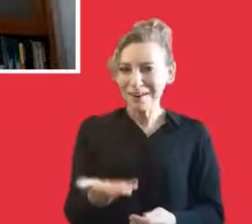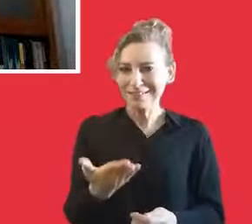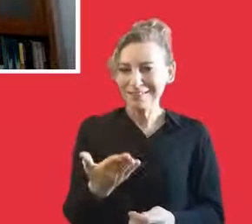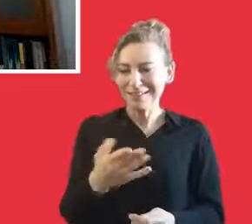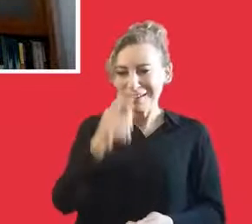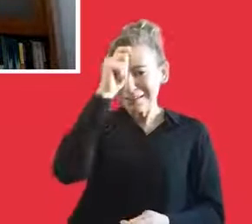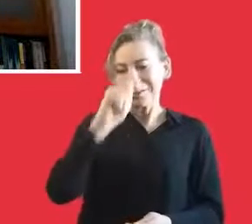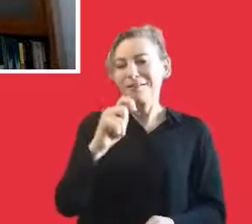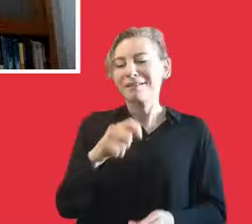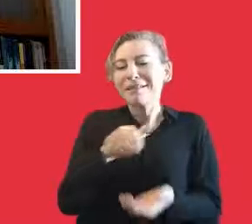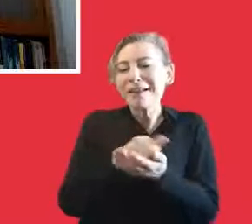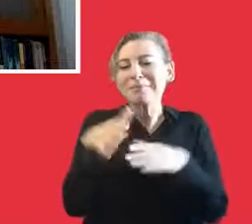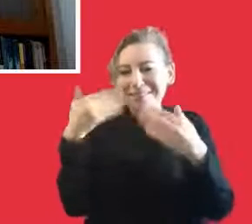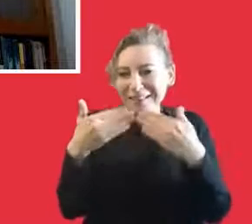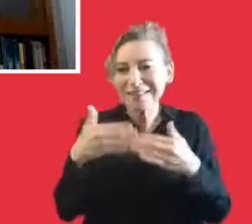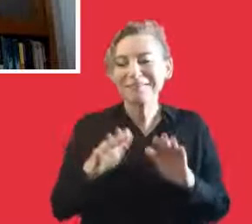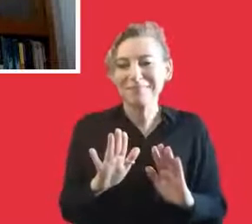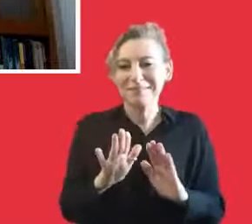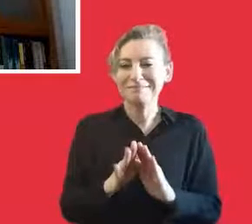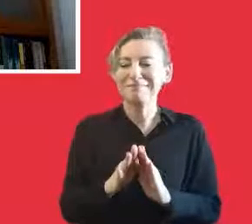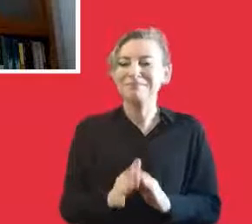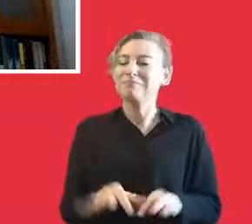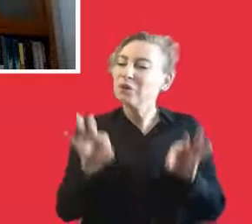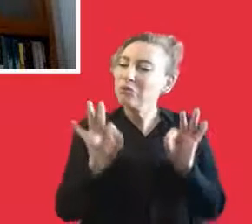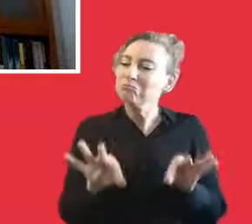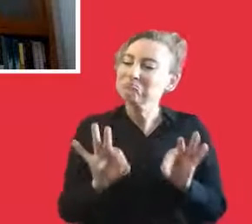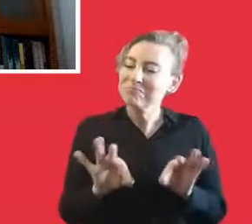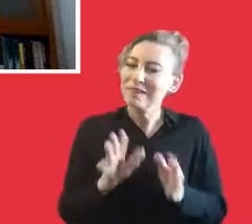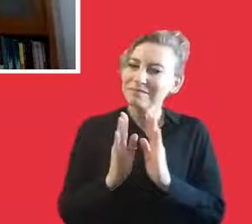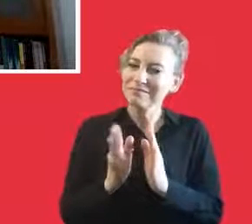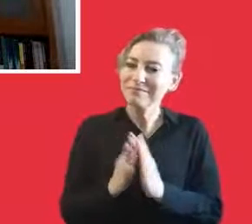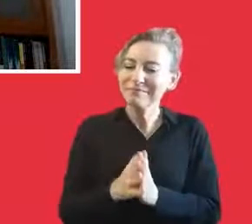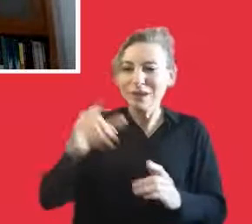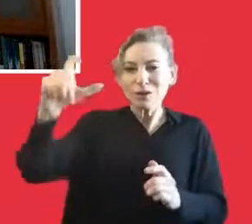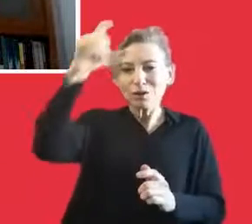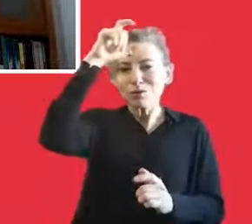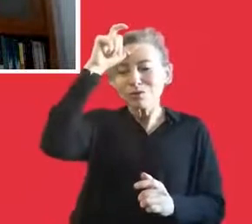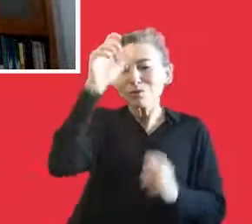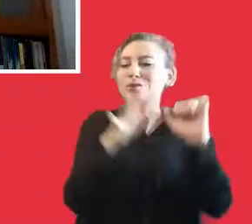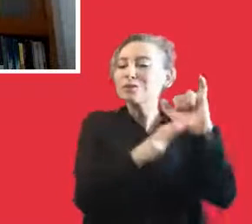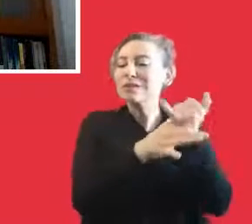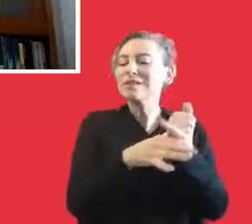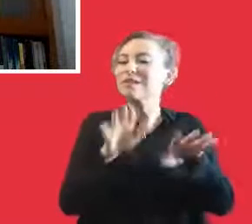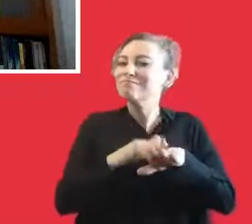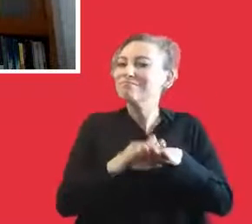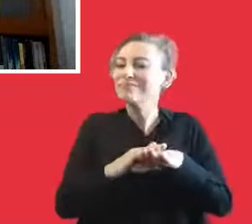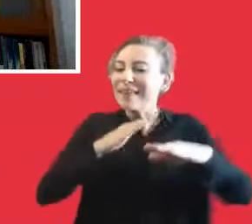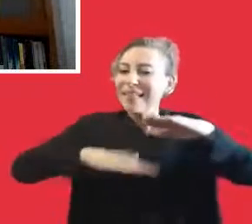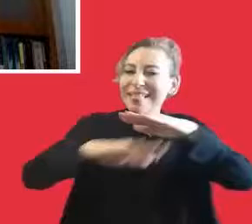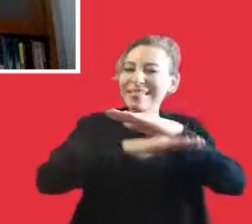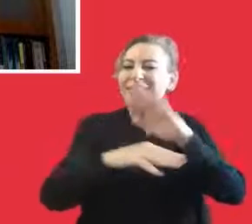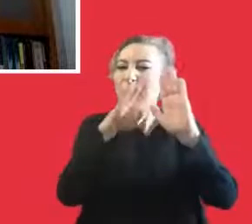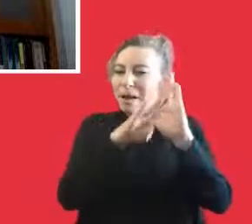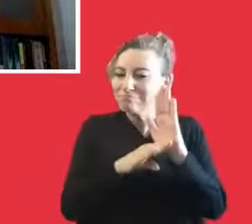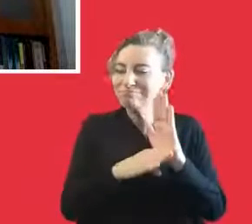so many responsibilities, but we didn't mention each of them. And in Turkey, the rule of